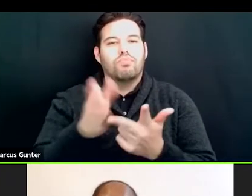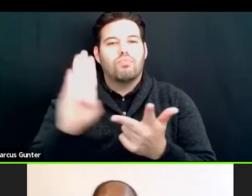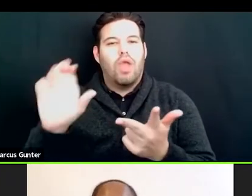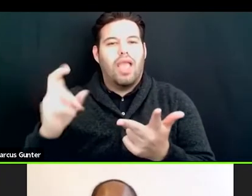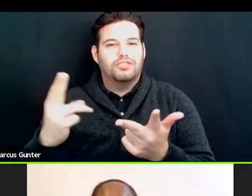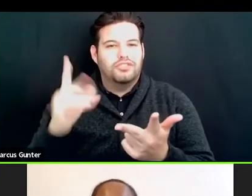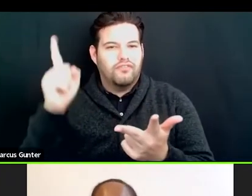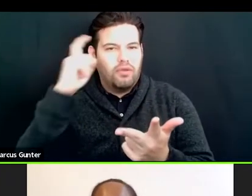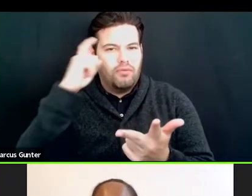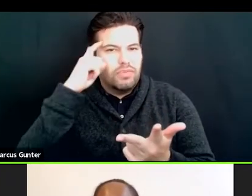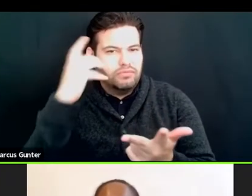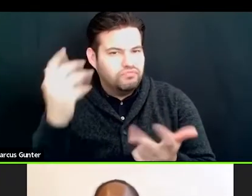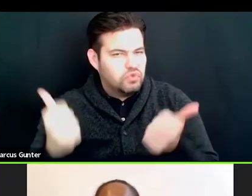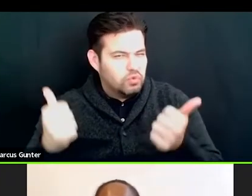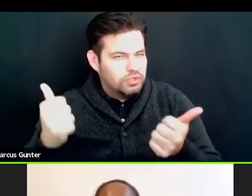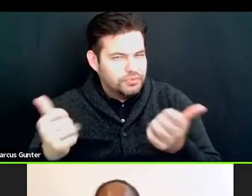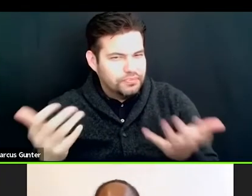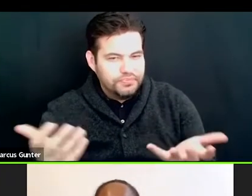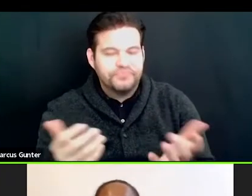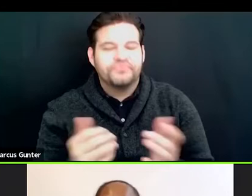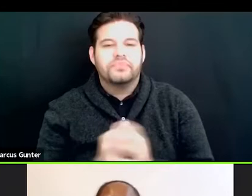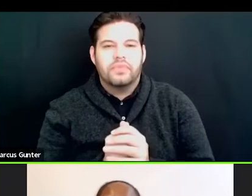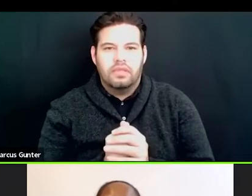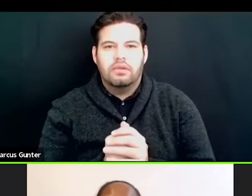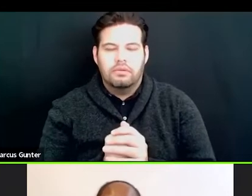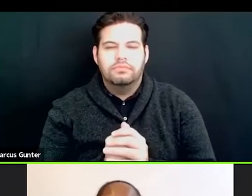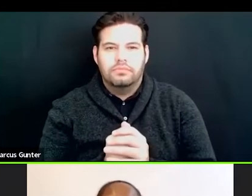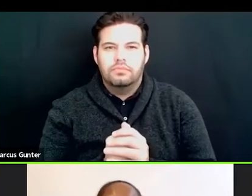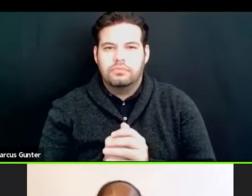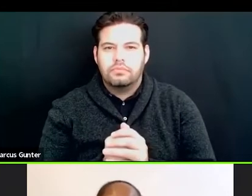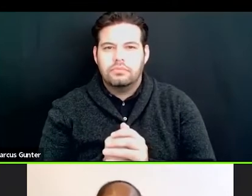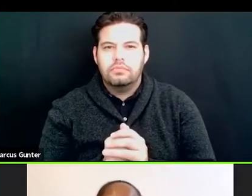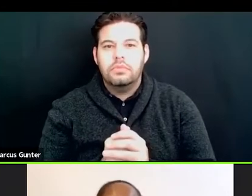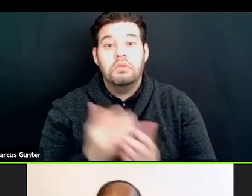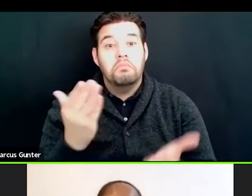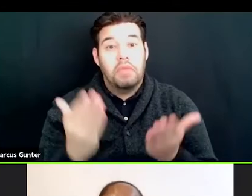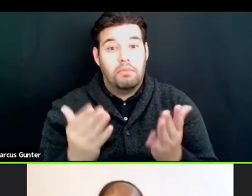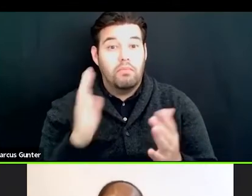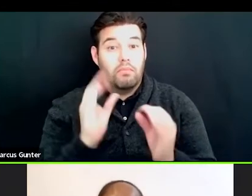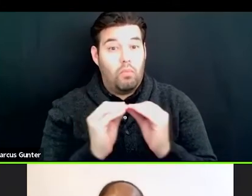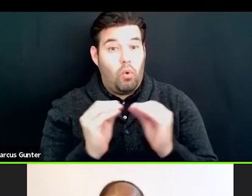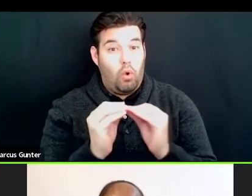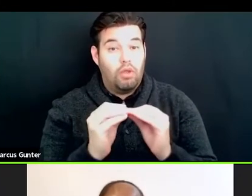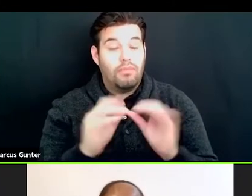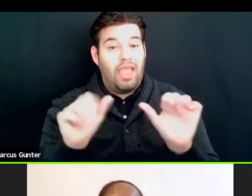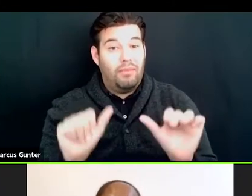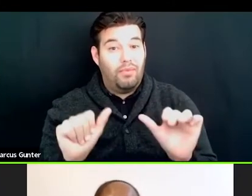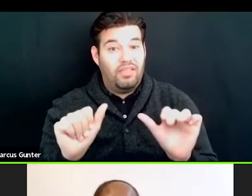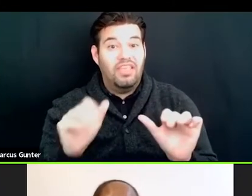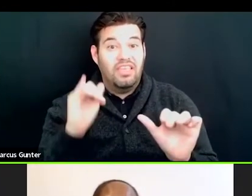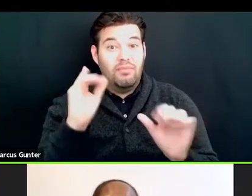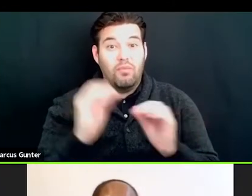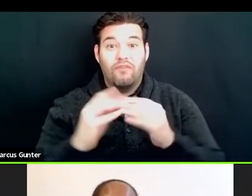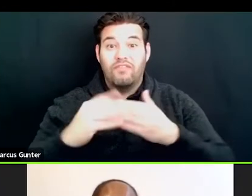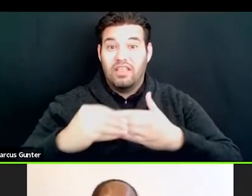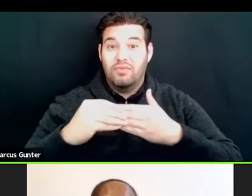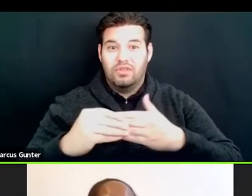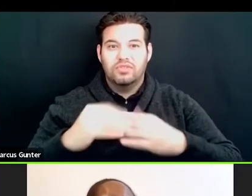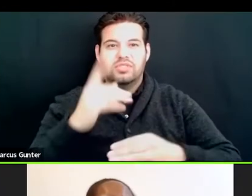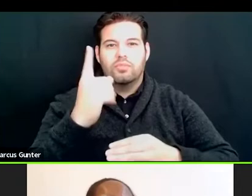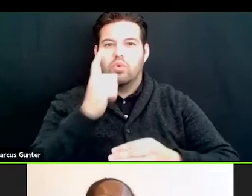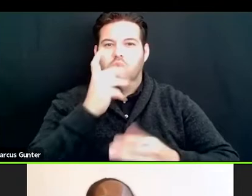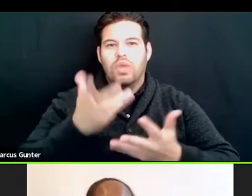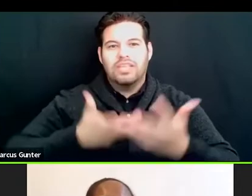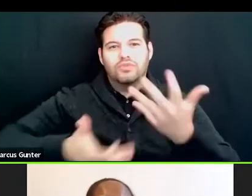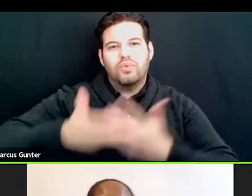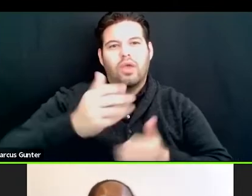We'll probably get, um, we'll probably get more ability to be nimble and flexible. If we have somebody who interacts with